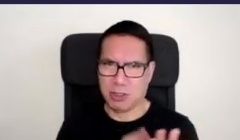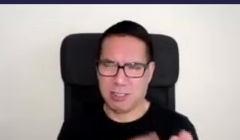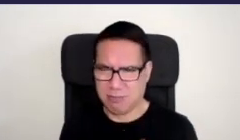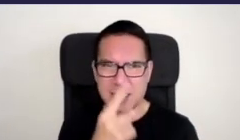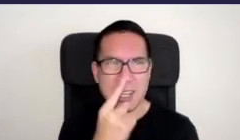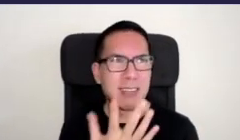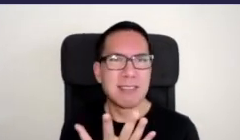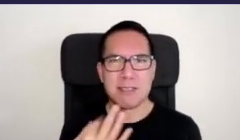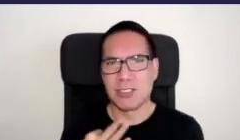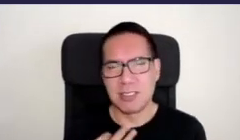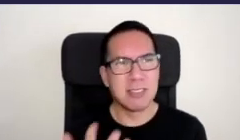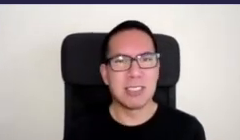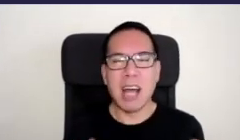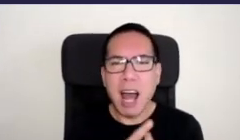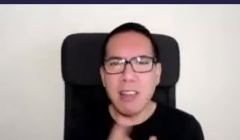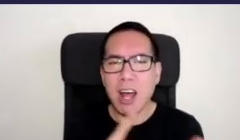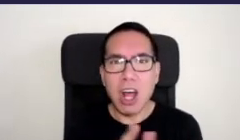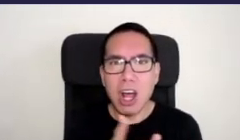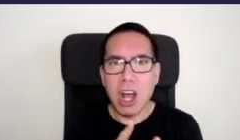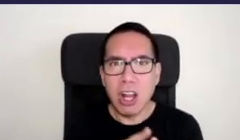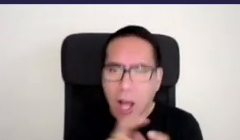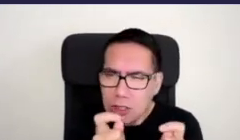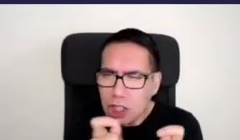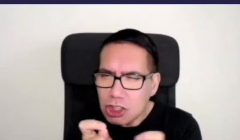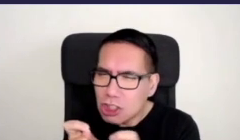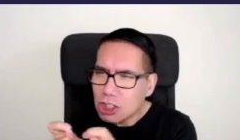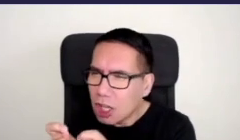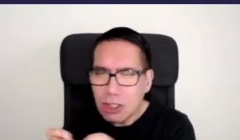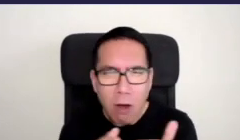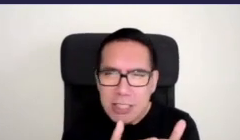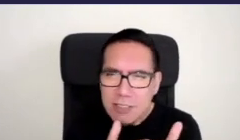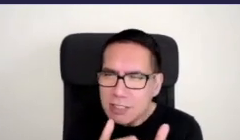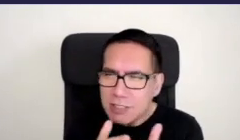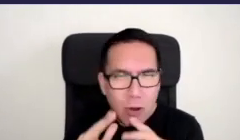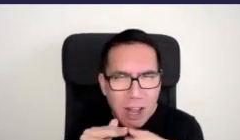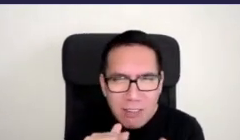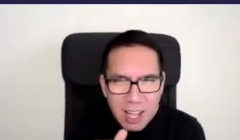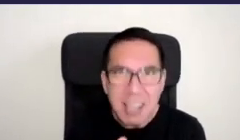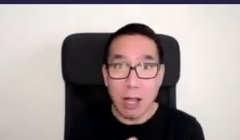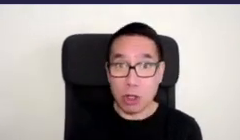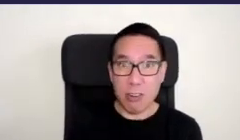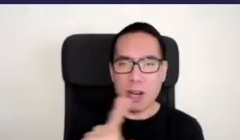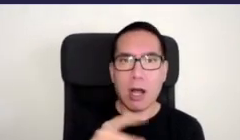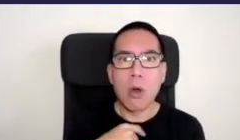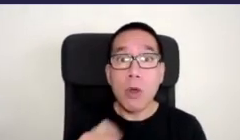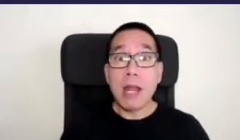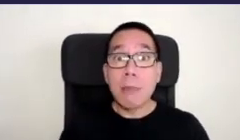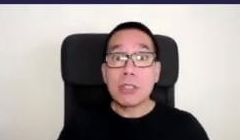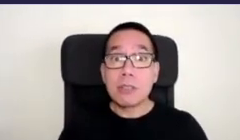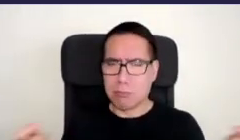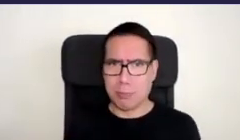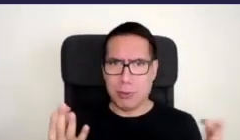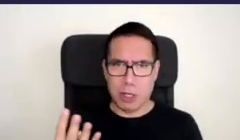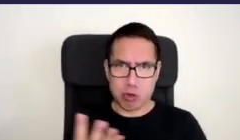and restoration projects going in your area get together with your neighbours if you don't have a nature